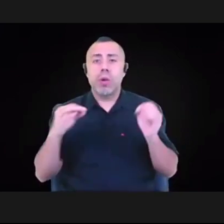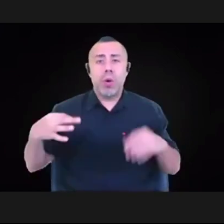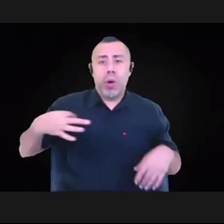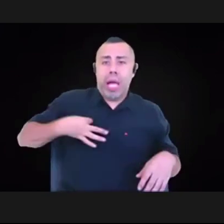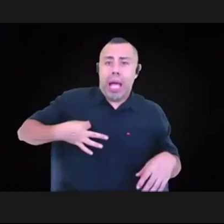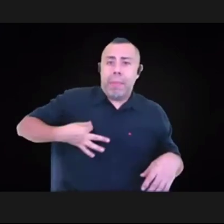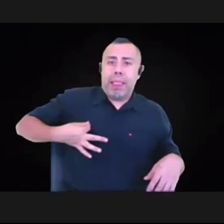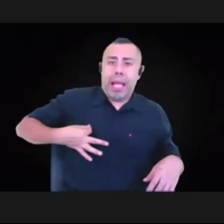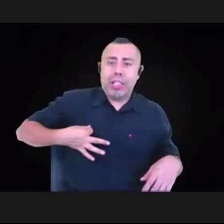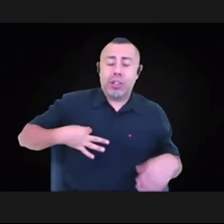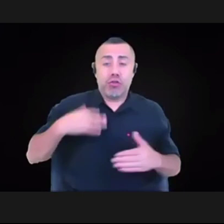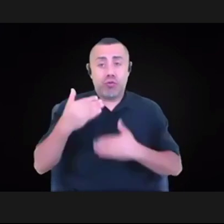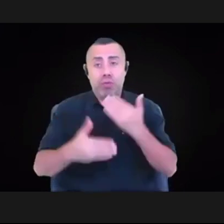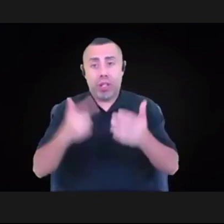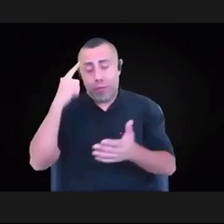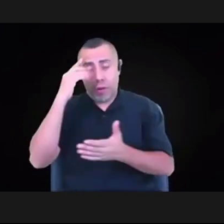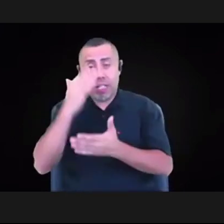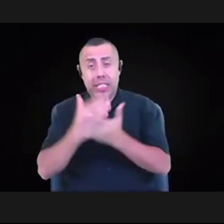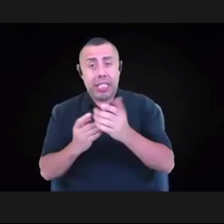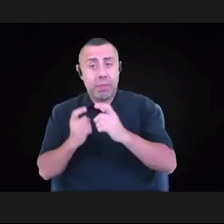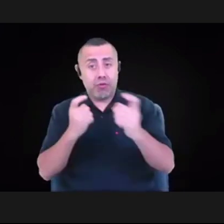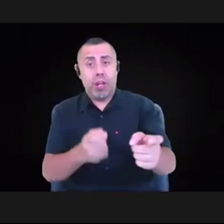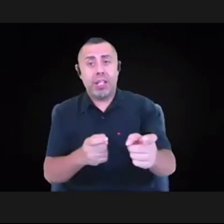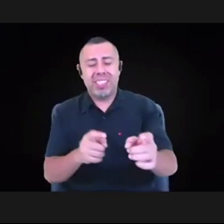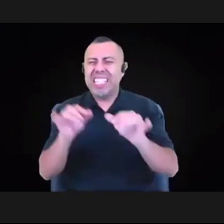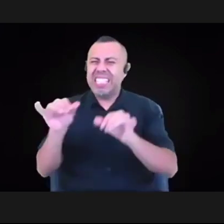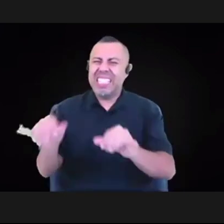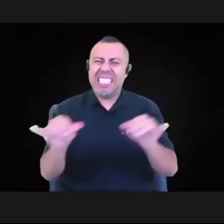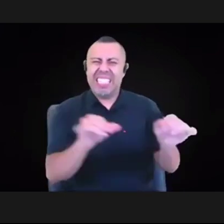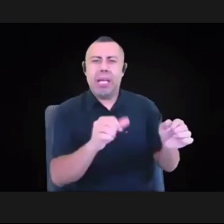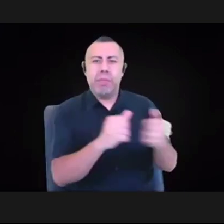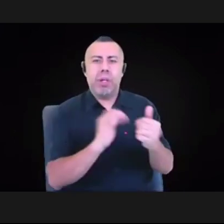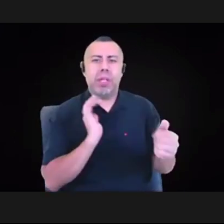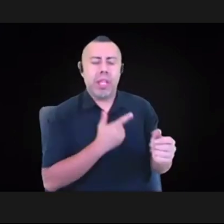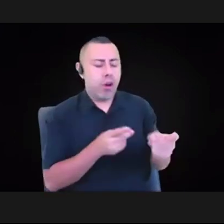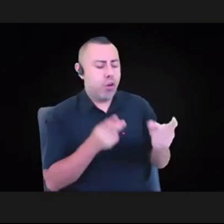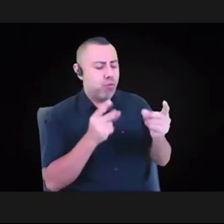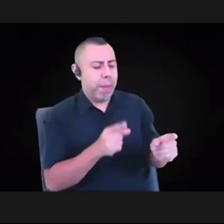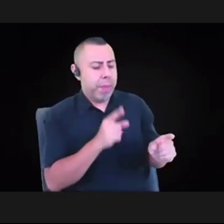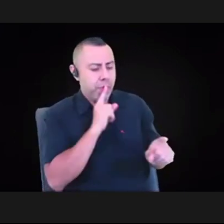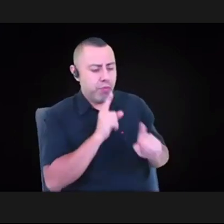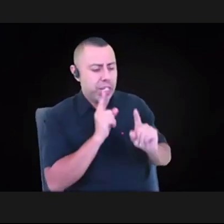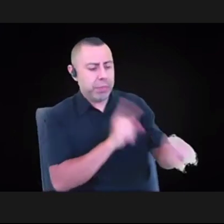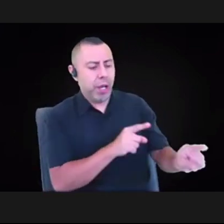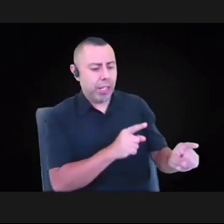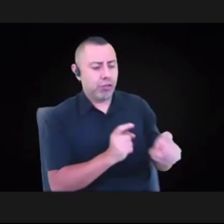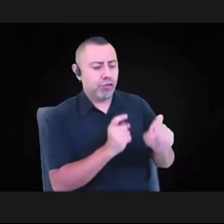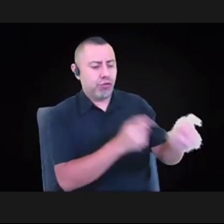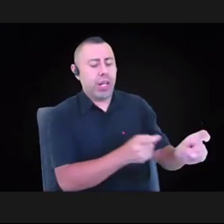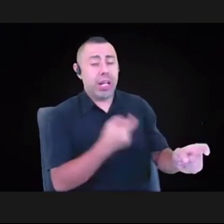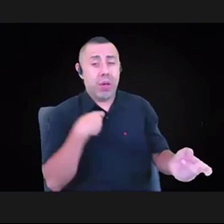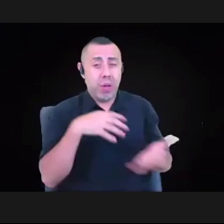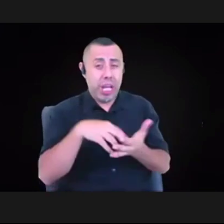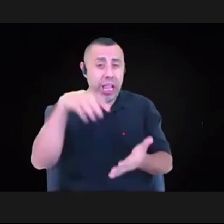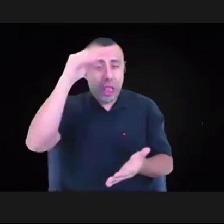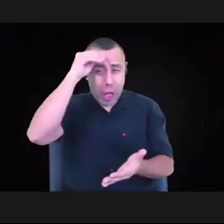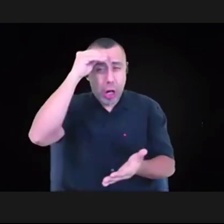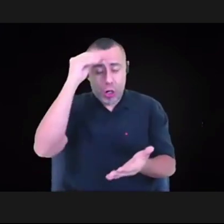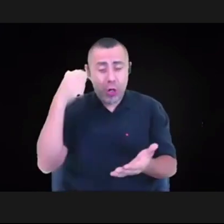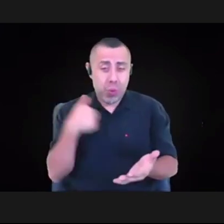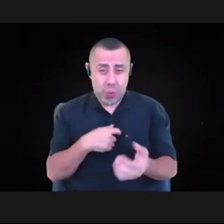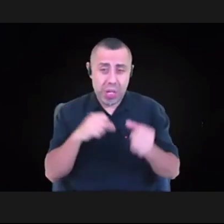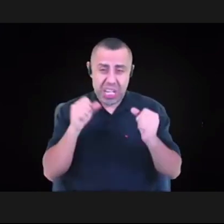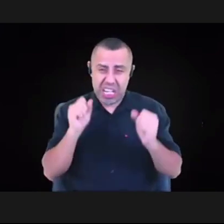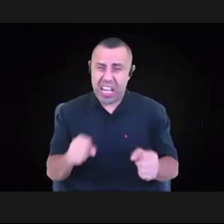um, the same with our rapid response grants. So I think that we learned, um, that we can be nimble, um, and that